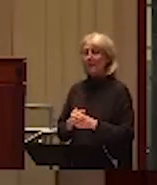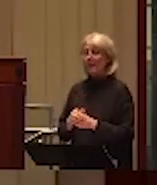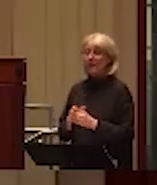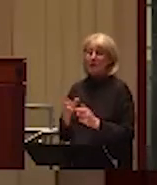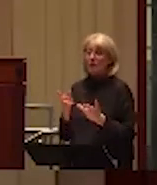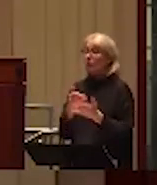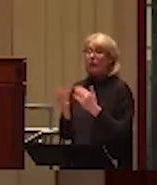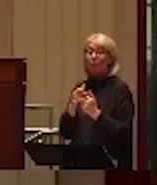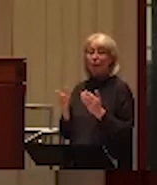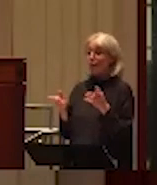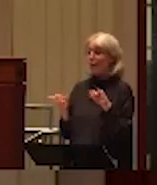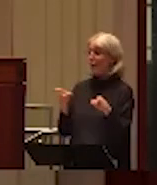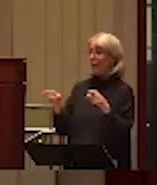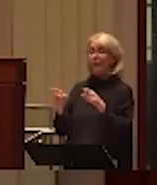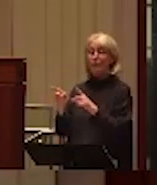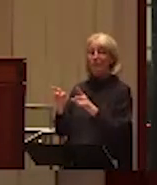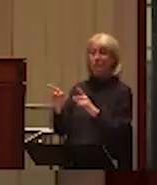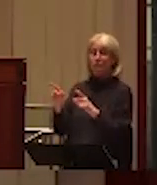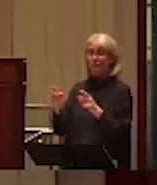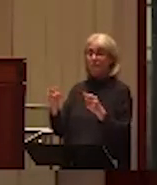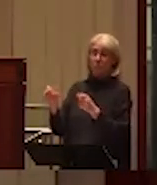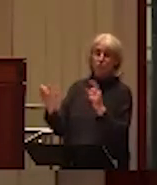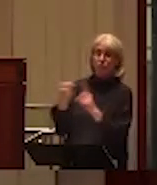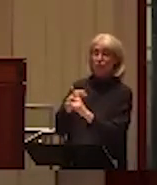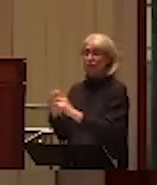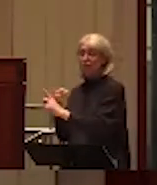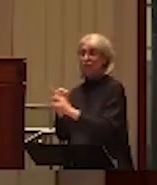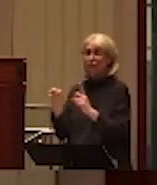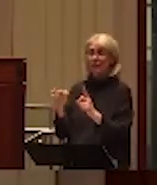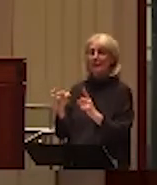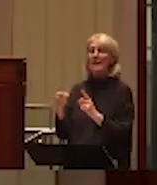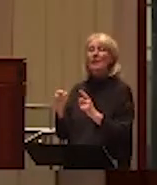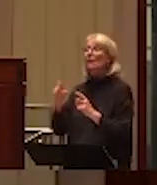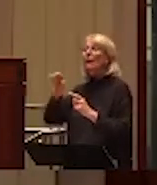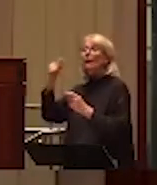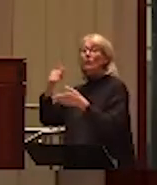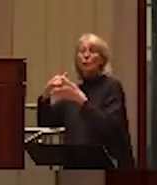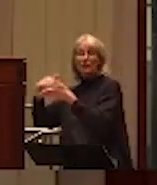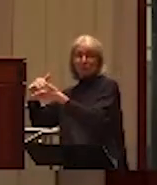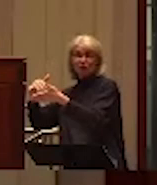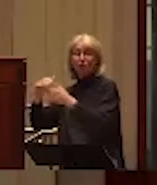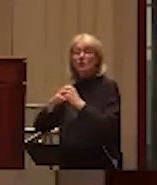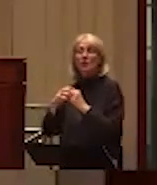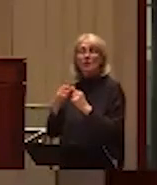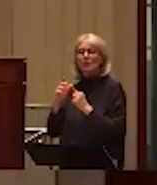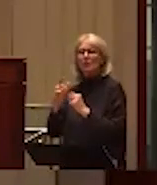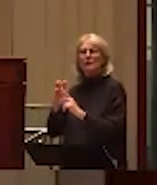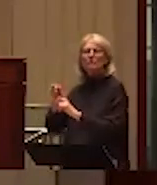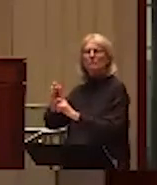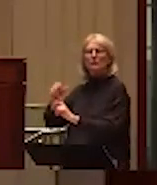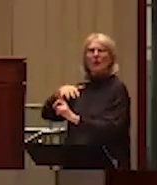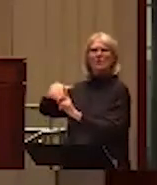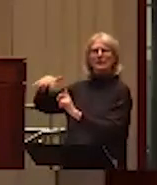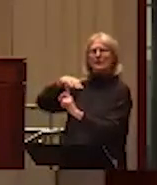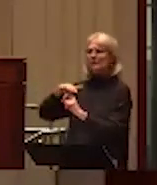reason is. But the studies that look into the context of abuse and look at the motives for perpetration of abuse, they